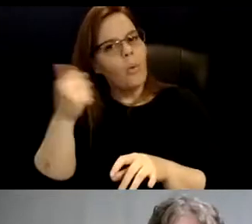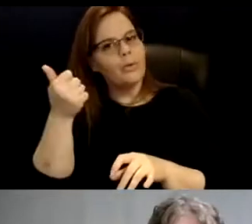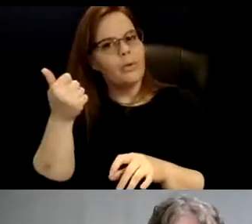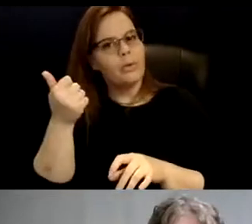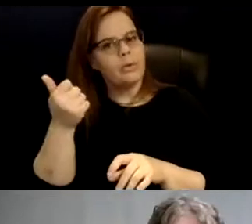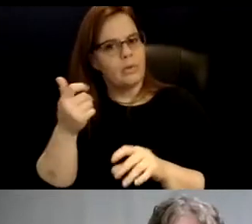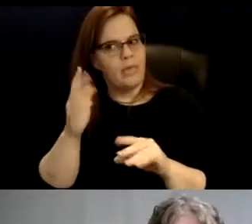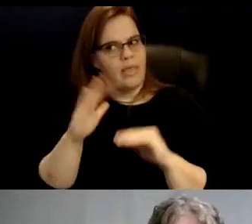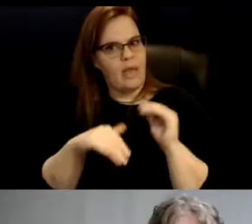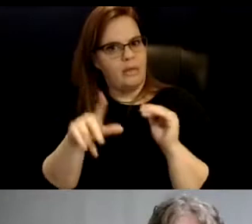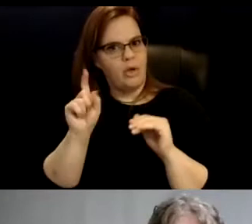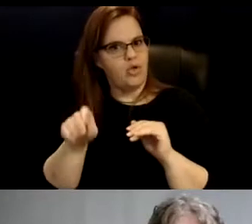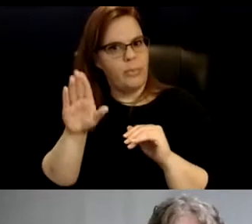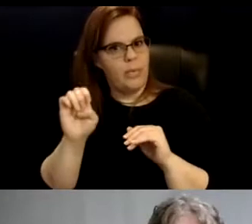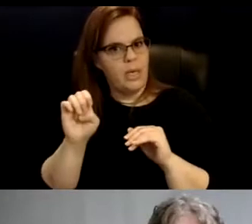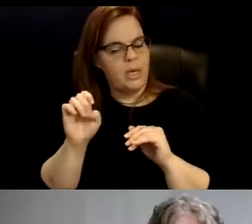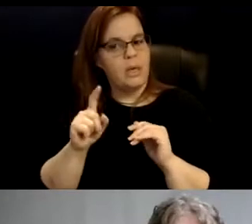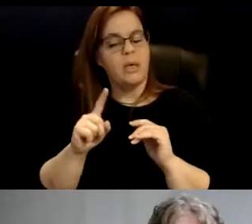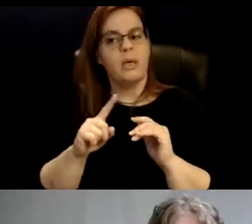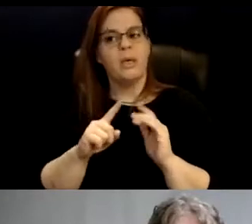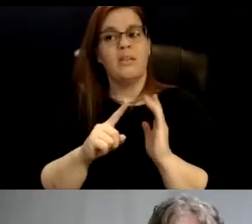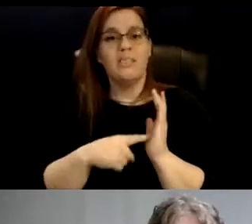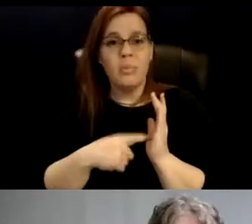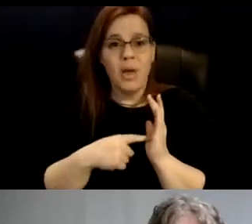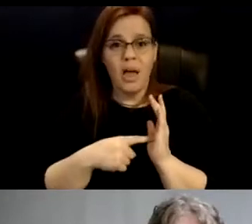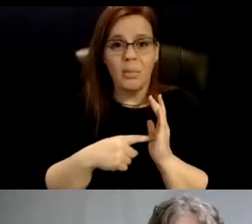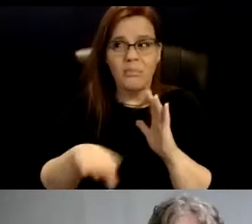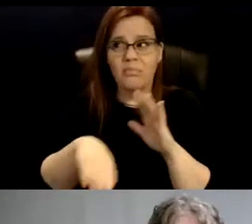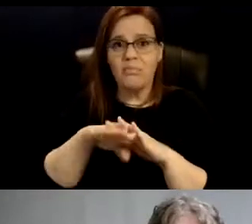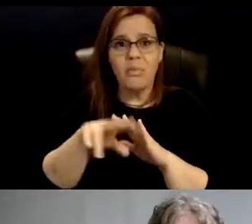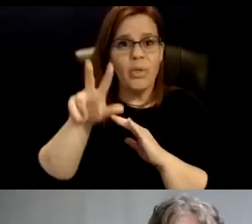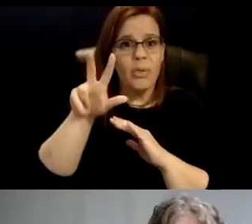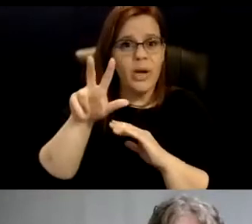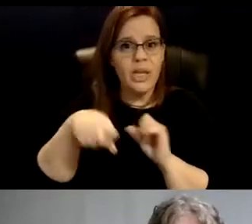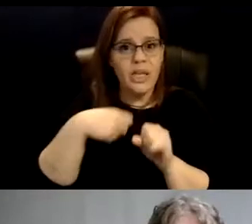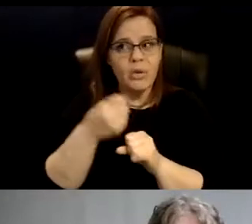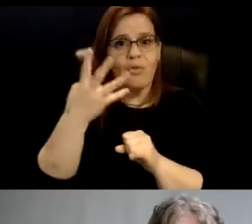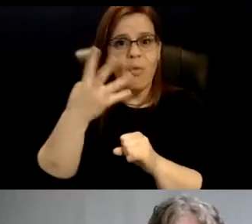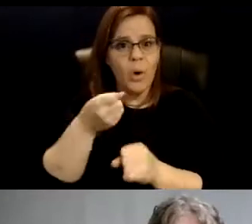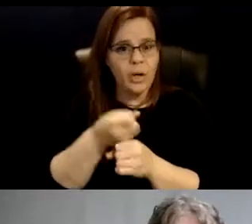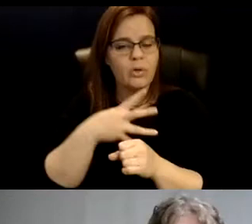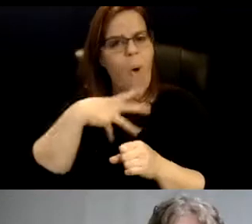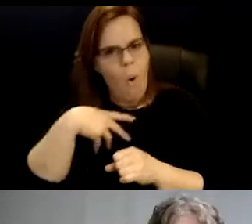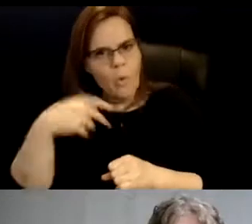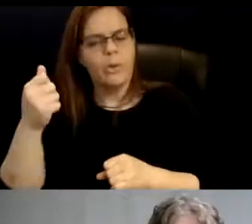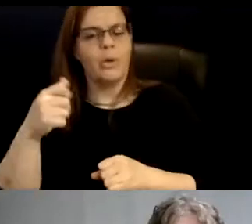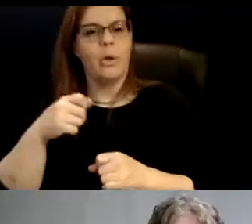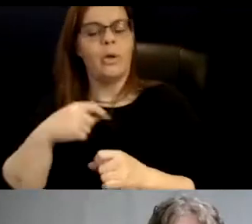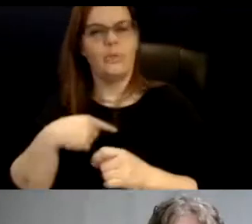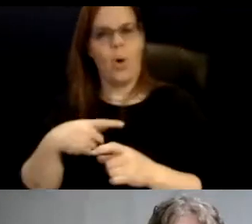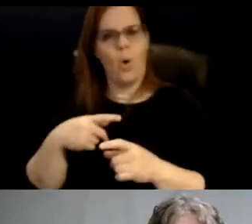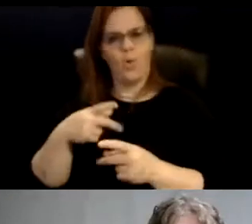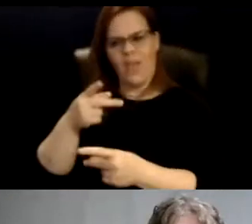be. And sometimes as much as three or four years older. Um, so they hold them to a different standard.